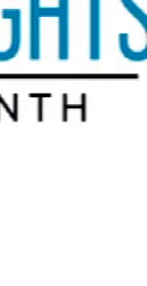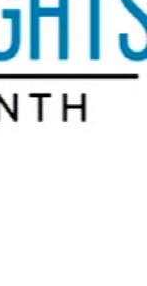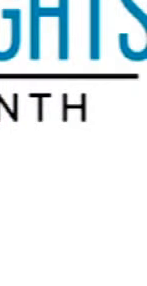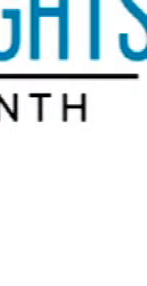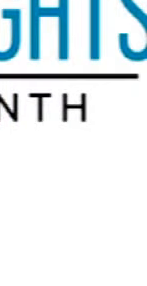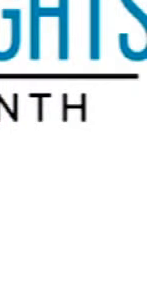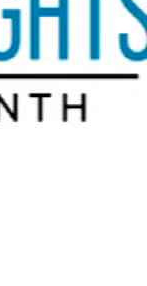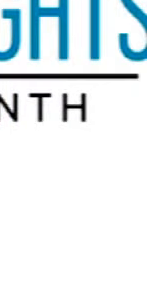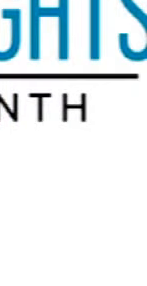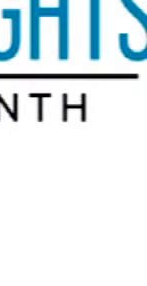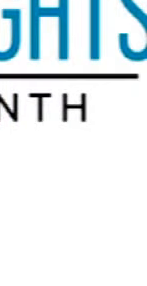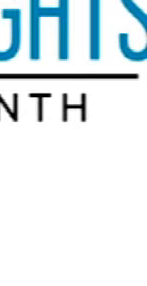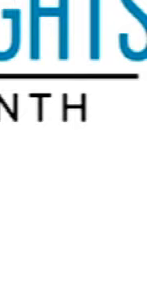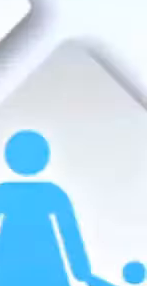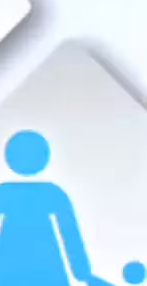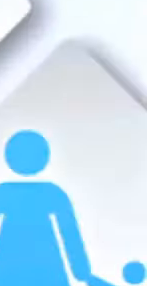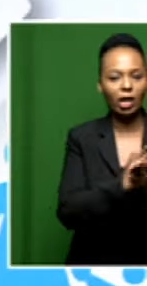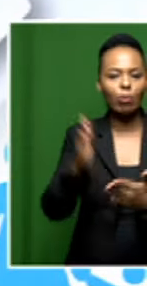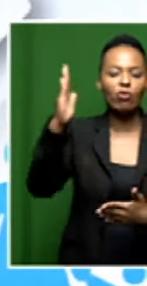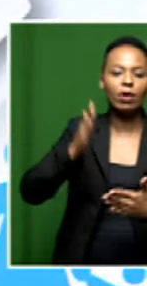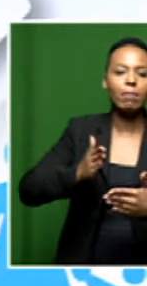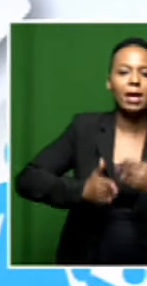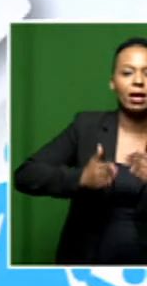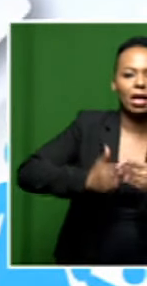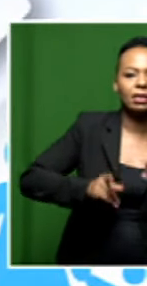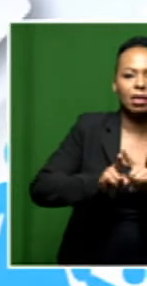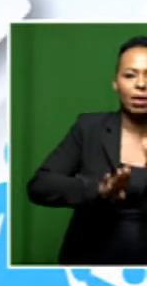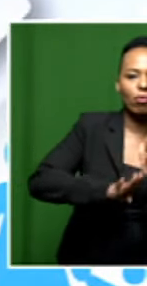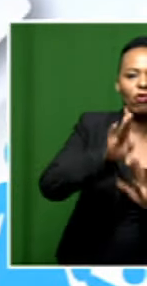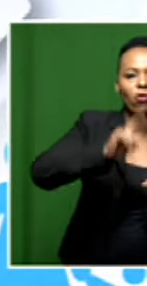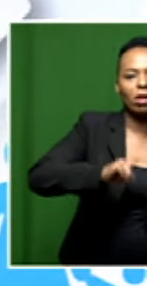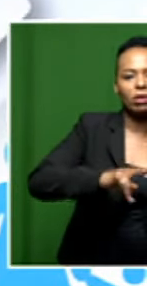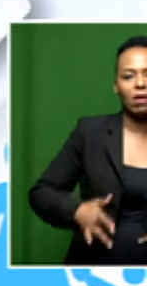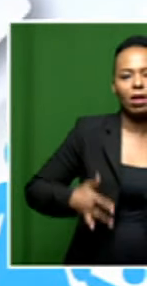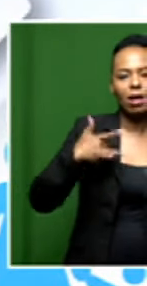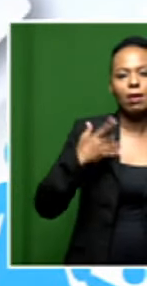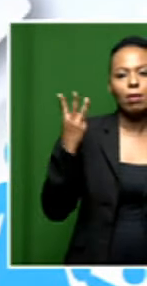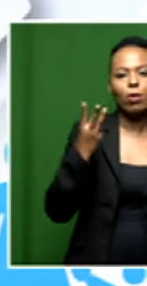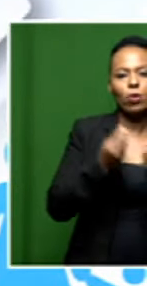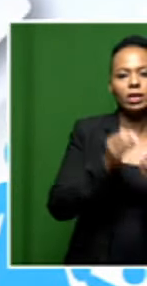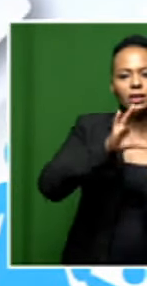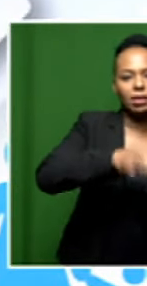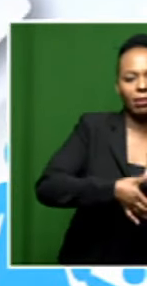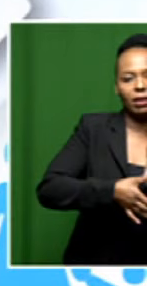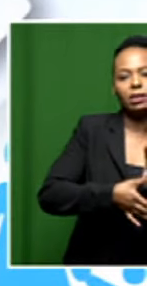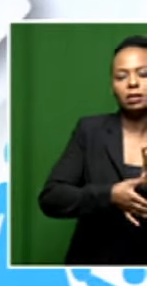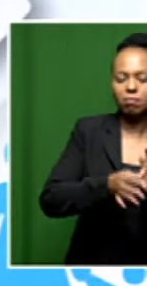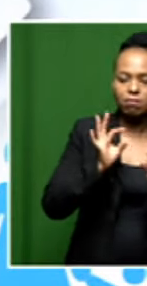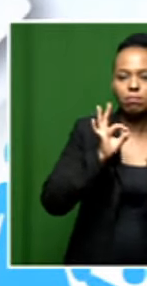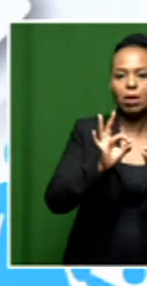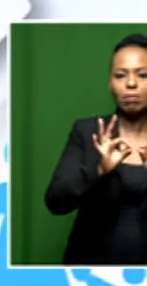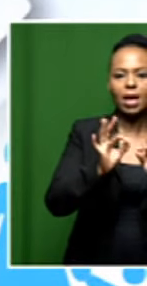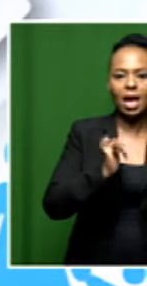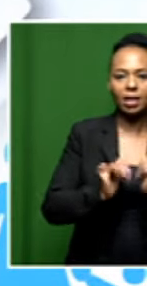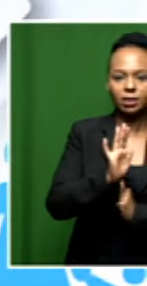person and institution to remove these barriers and to improve the quality of life of people with disabilities through concrete action. For